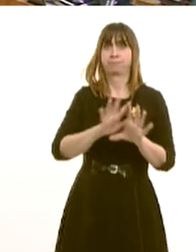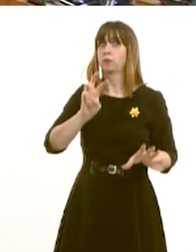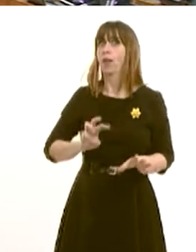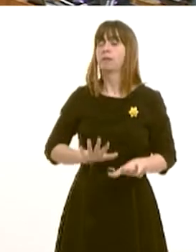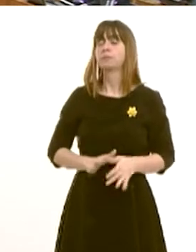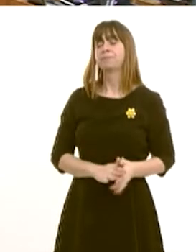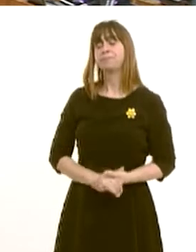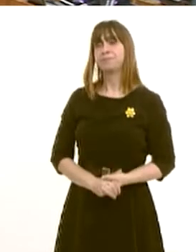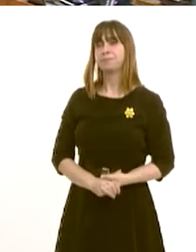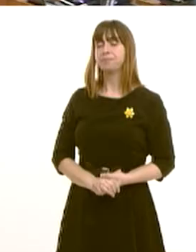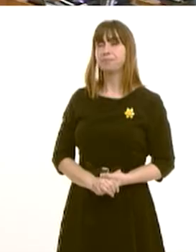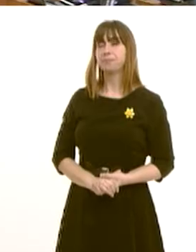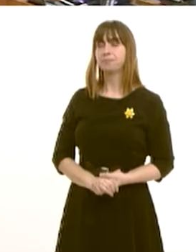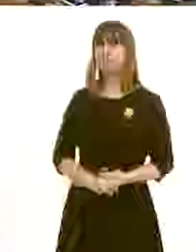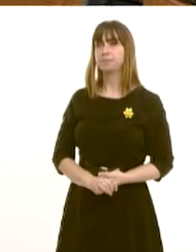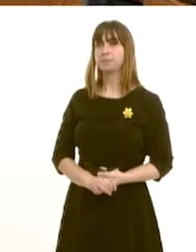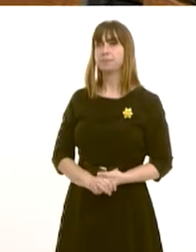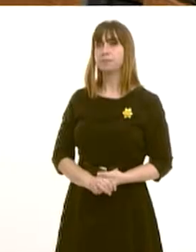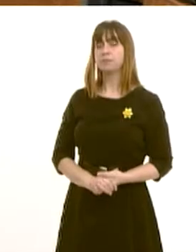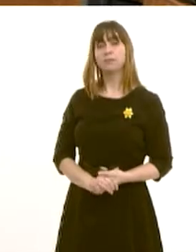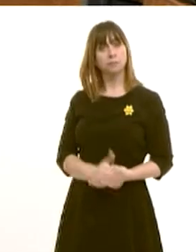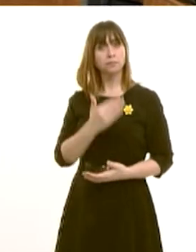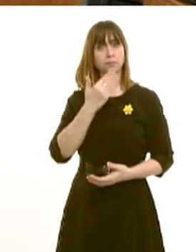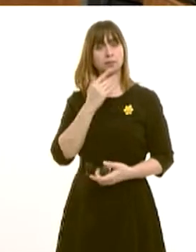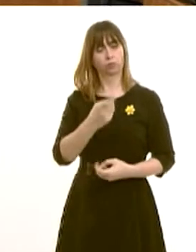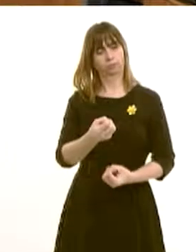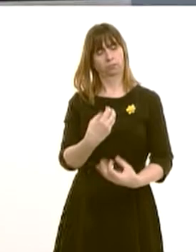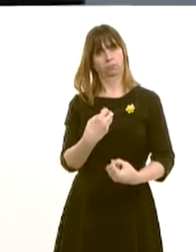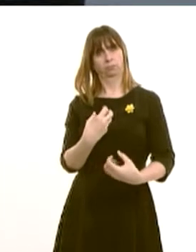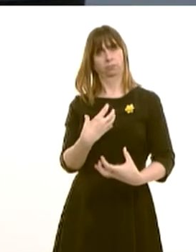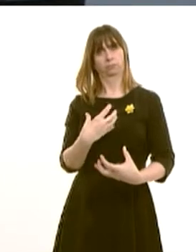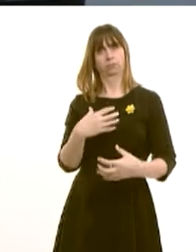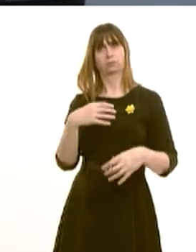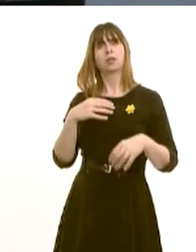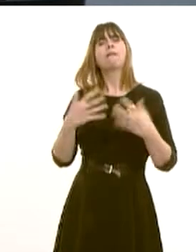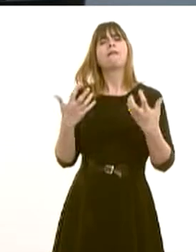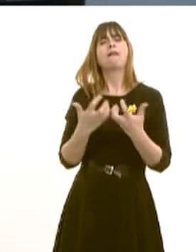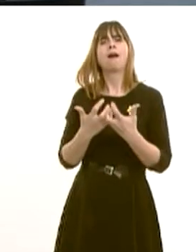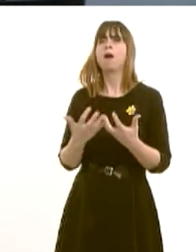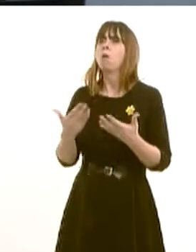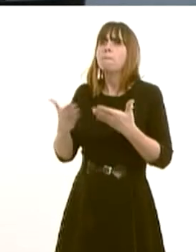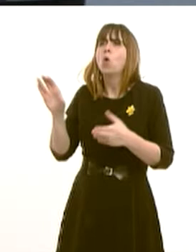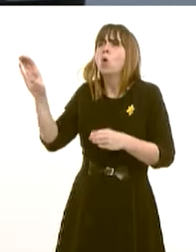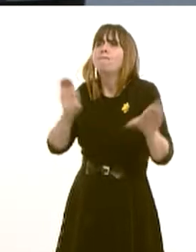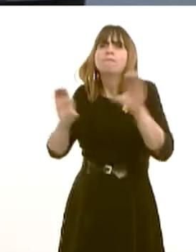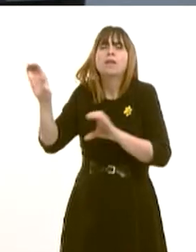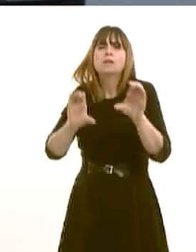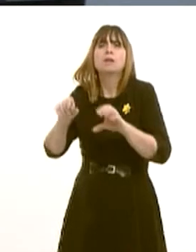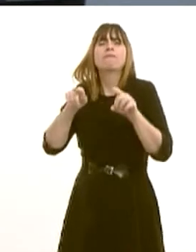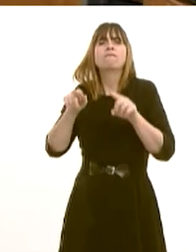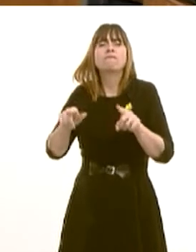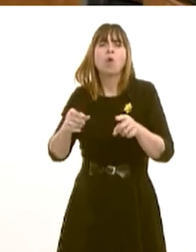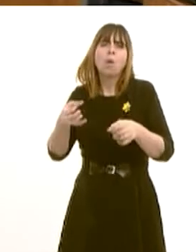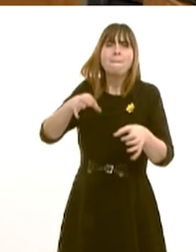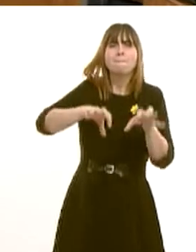Thank you, William Graham. Thanks, adding officer. Will the minister make a statement on the Welsh Government Statement to attract biotech investment into Wales? Well,